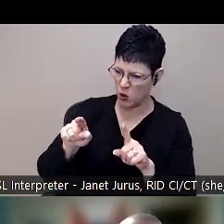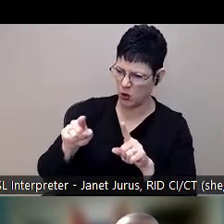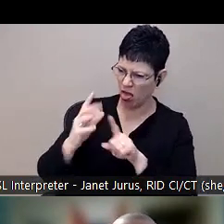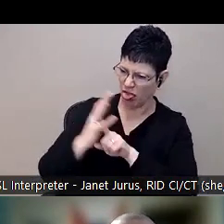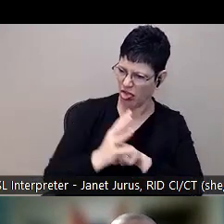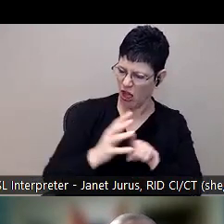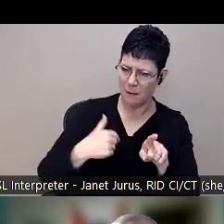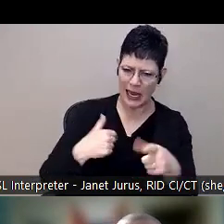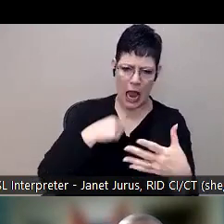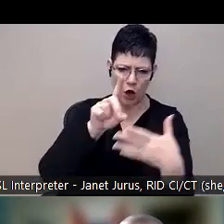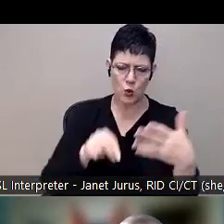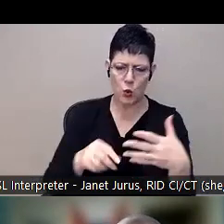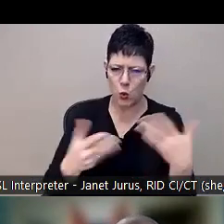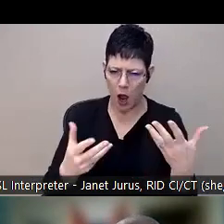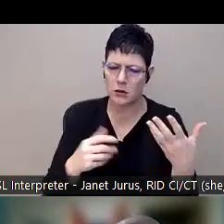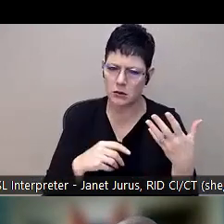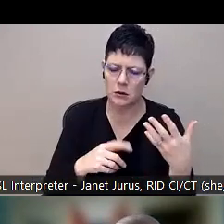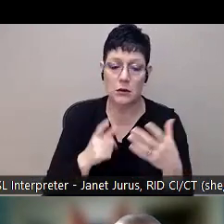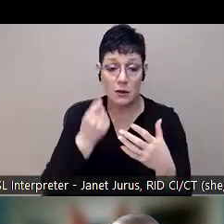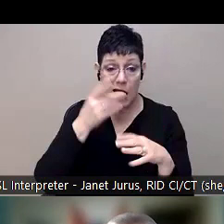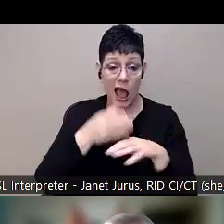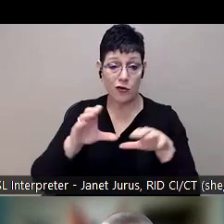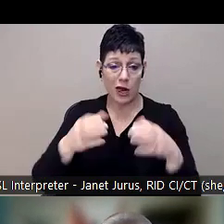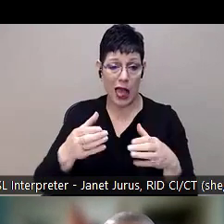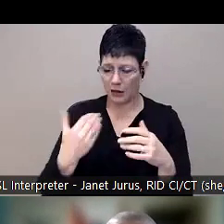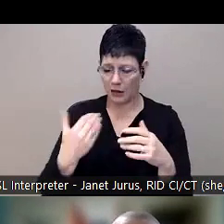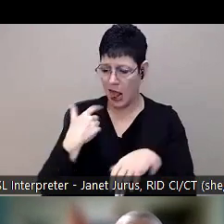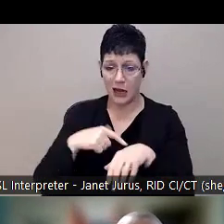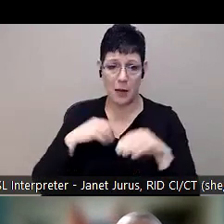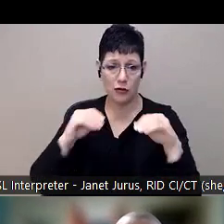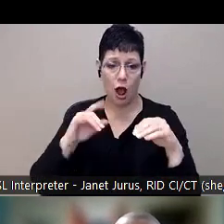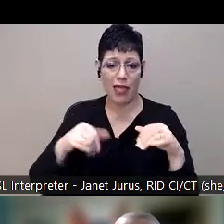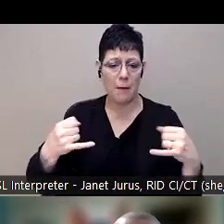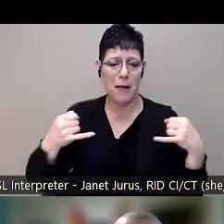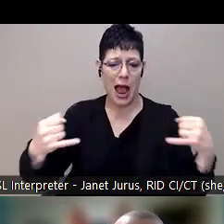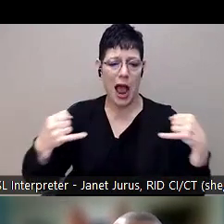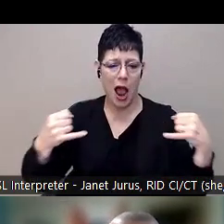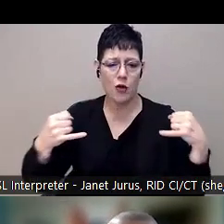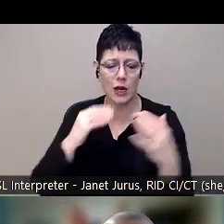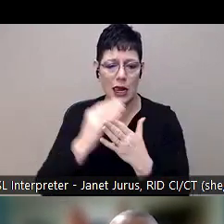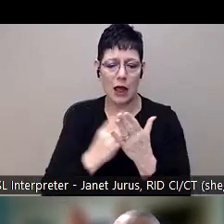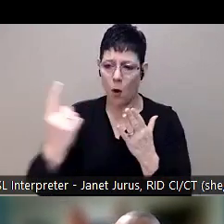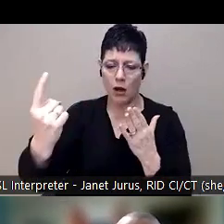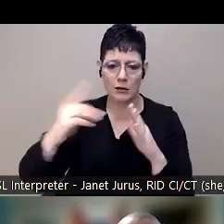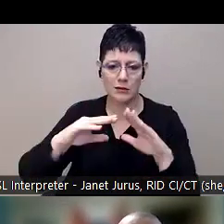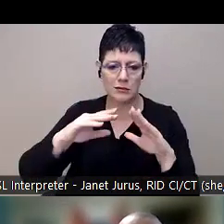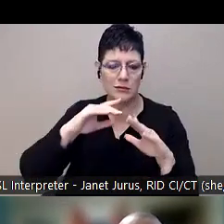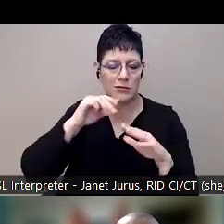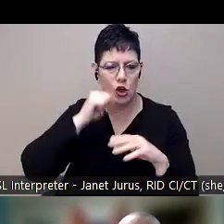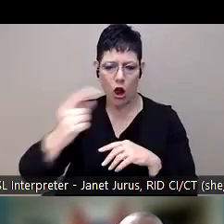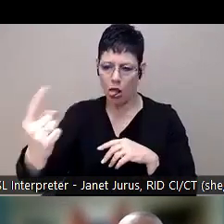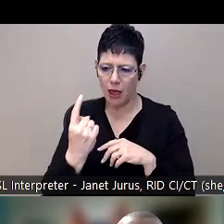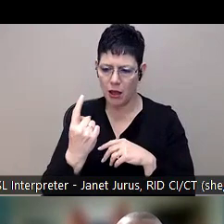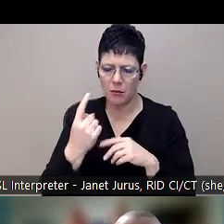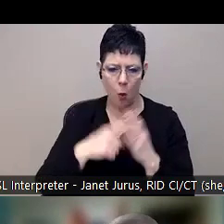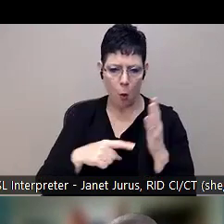good for me. And after a class, the last time I taught the boundaries lesson, a girl came up to me and she said, what do I do if